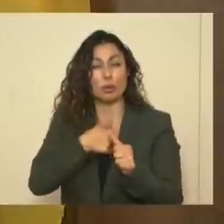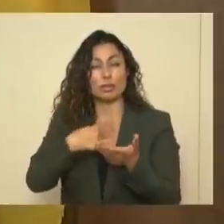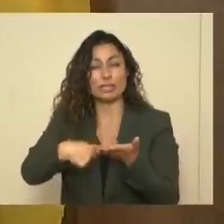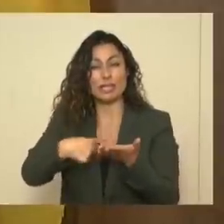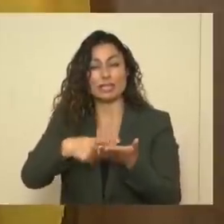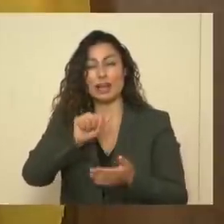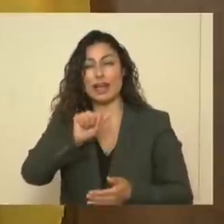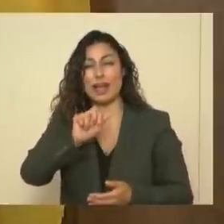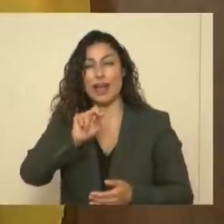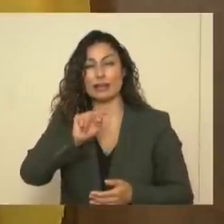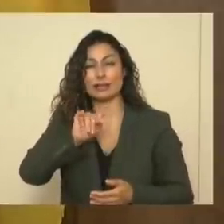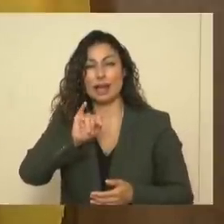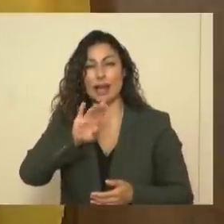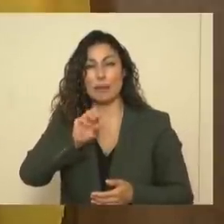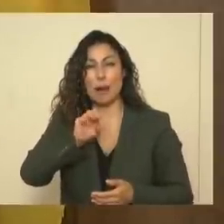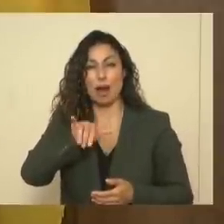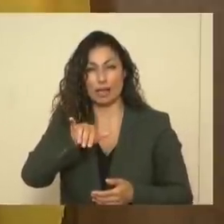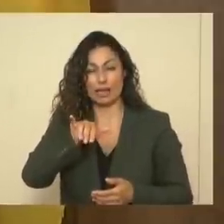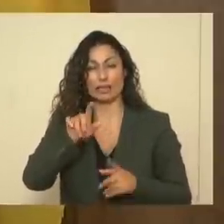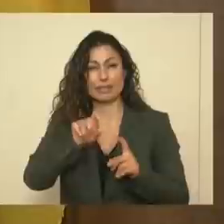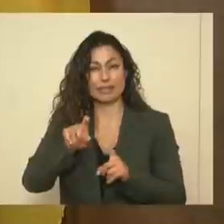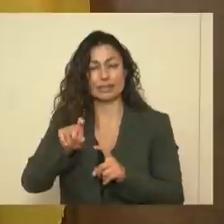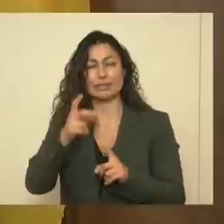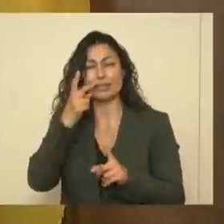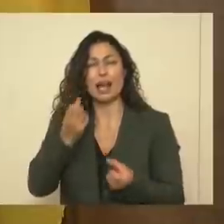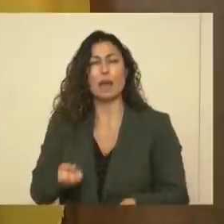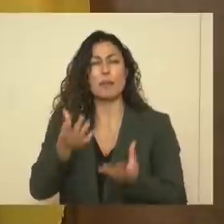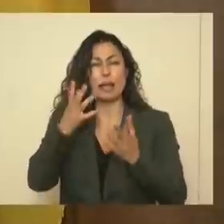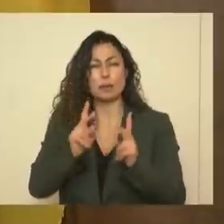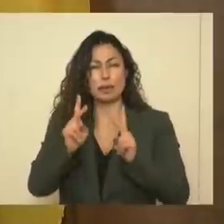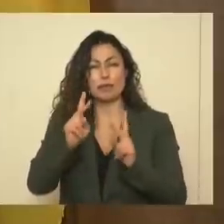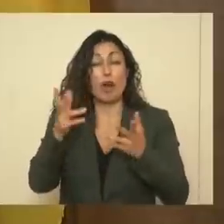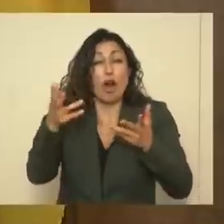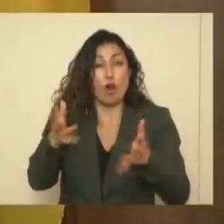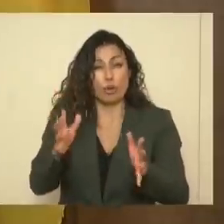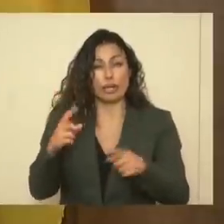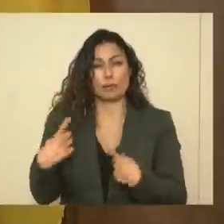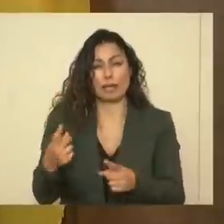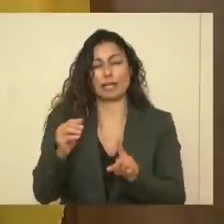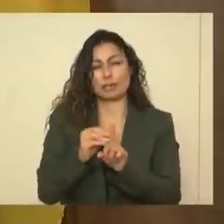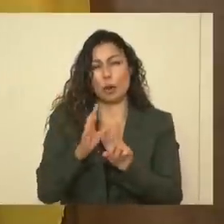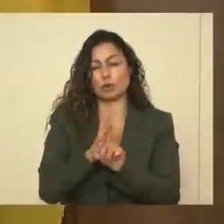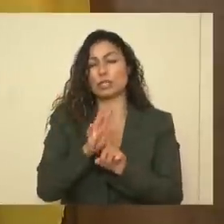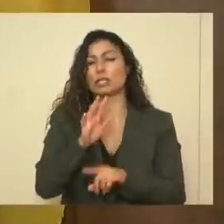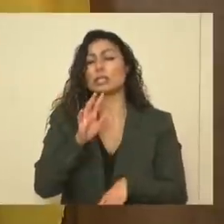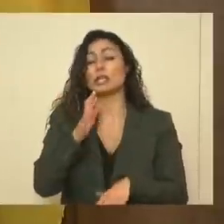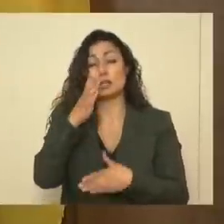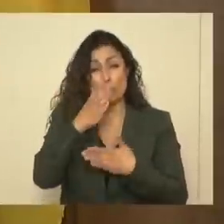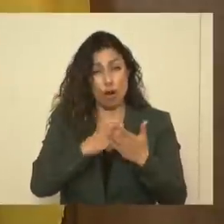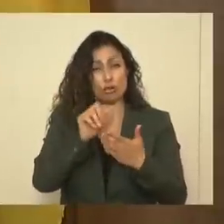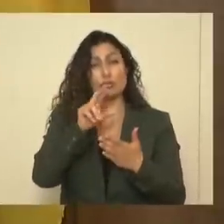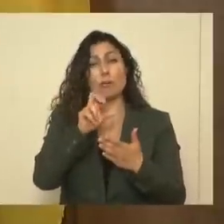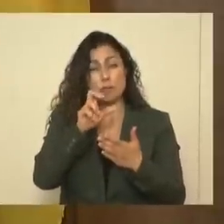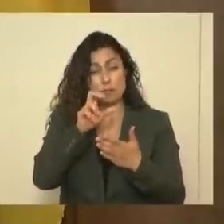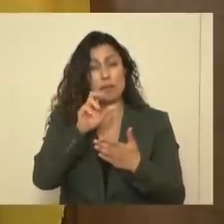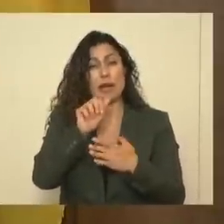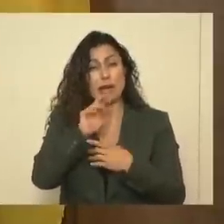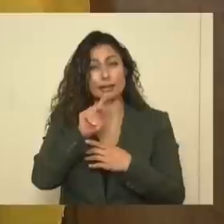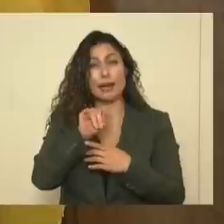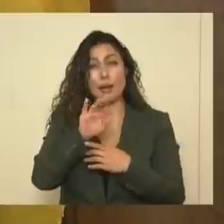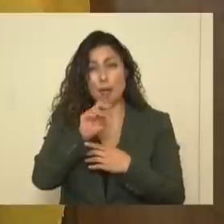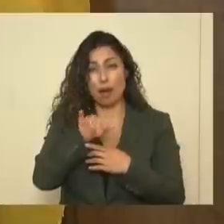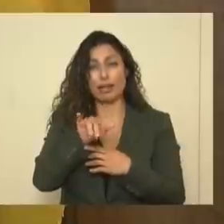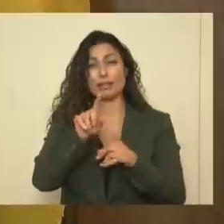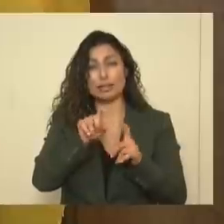tests to figure out how many people might have been exposed. That proved to be, and there is some antibody testing also available